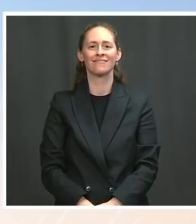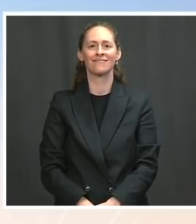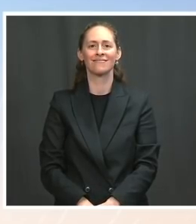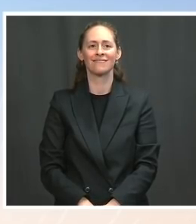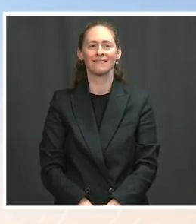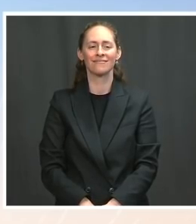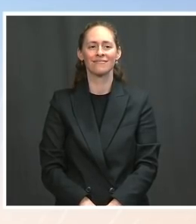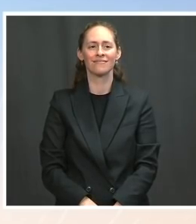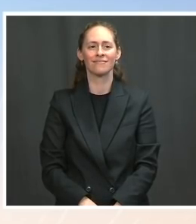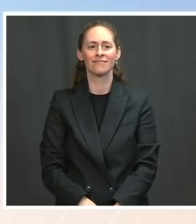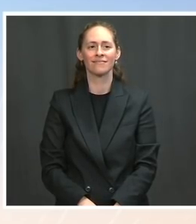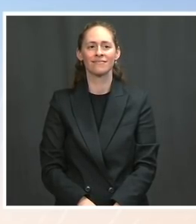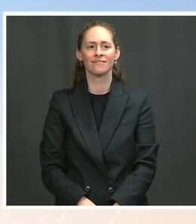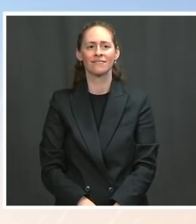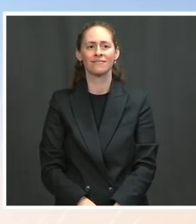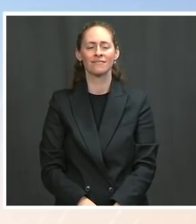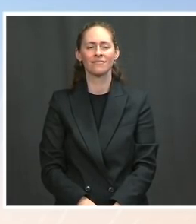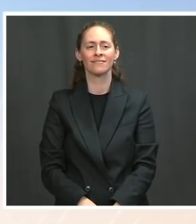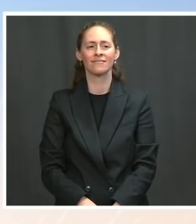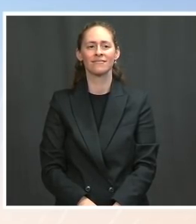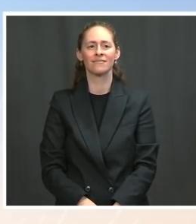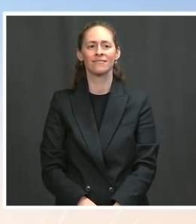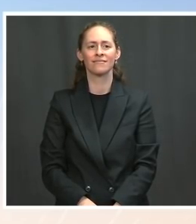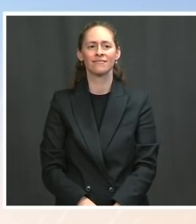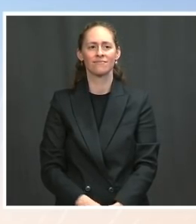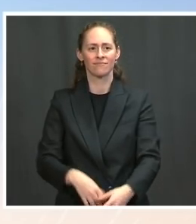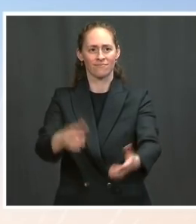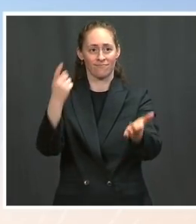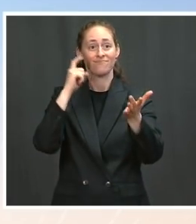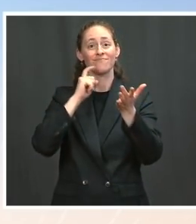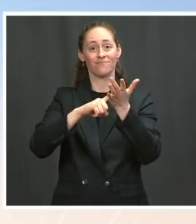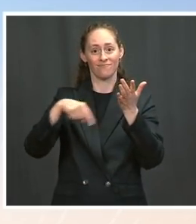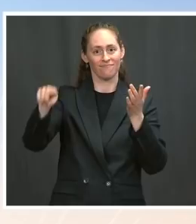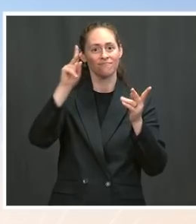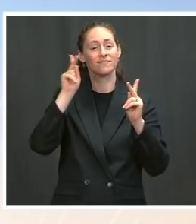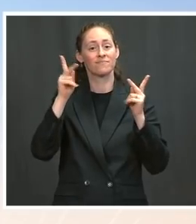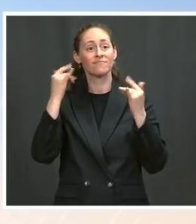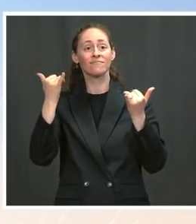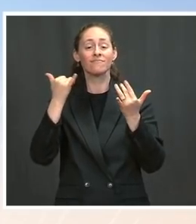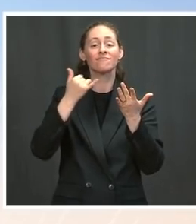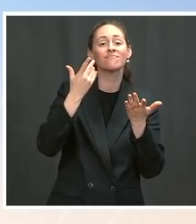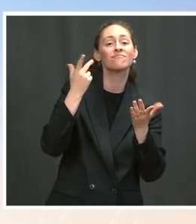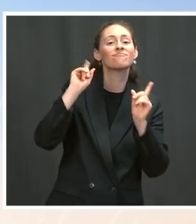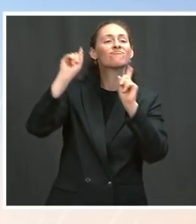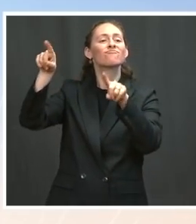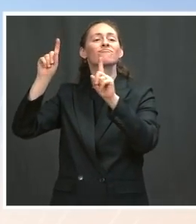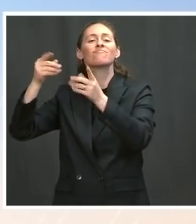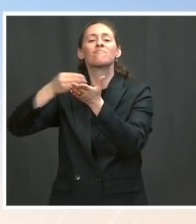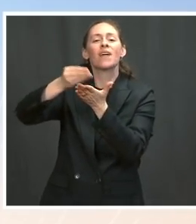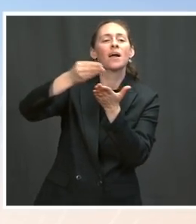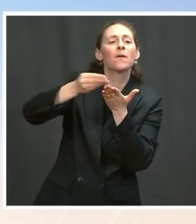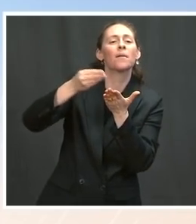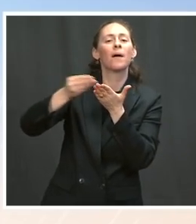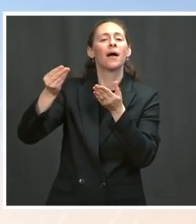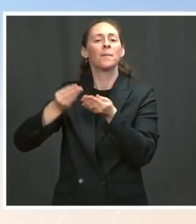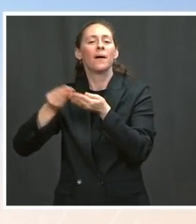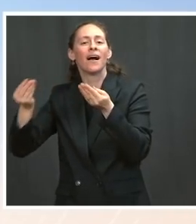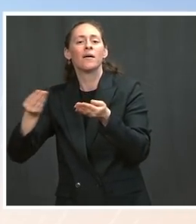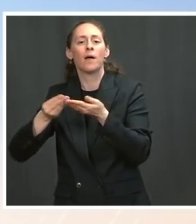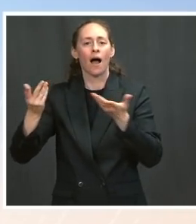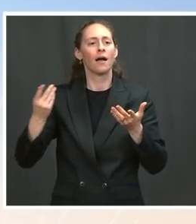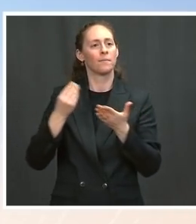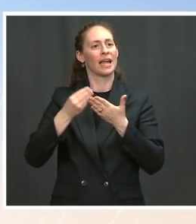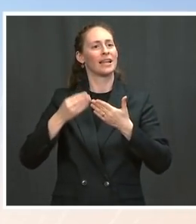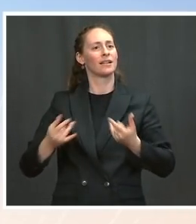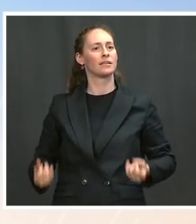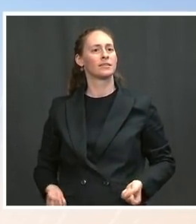robust spending, consumer spending, in the first quarter of the year. The stimulus checks getting out